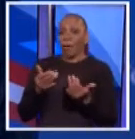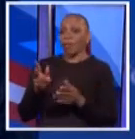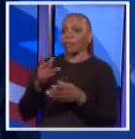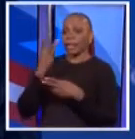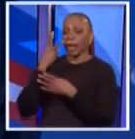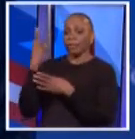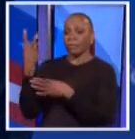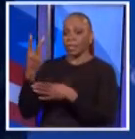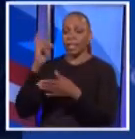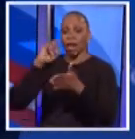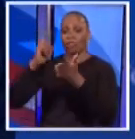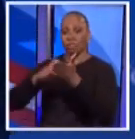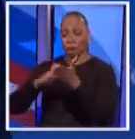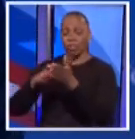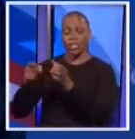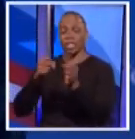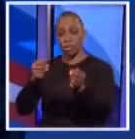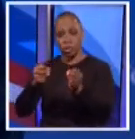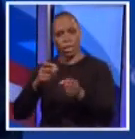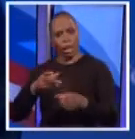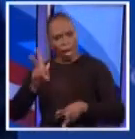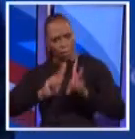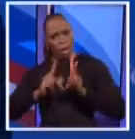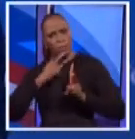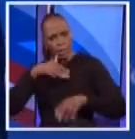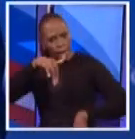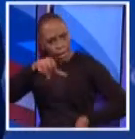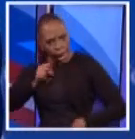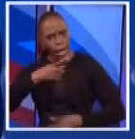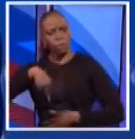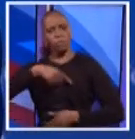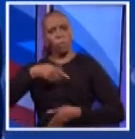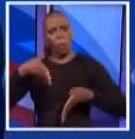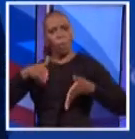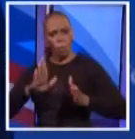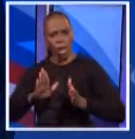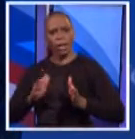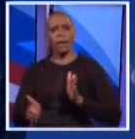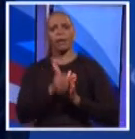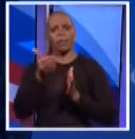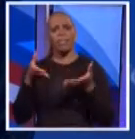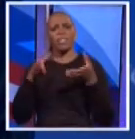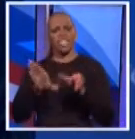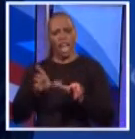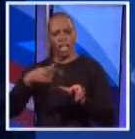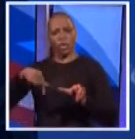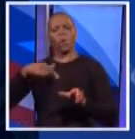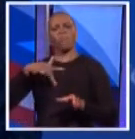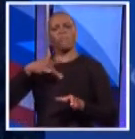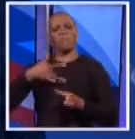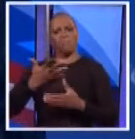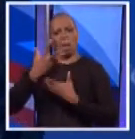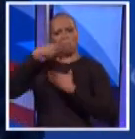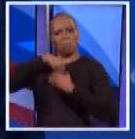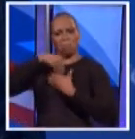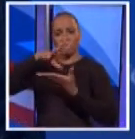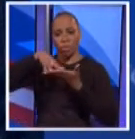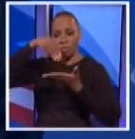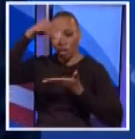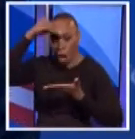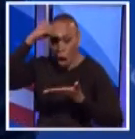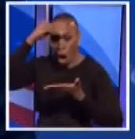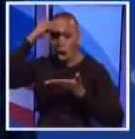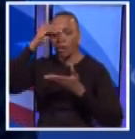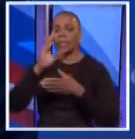is a public that says, yes, we're willing to give you that chance because we think and believe that you learned, that you have sought redemption.